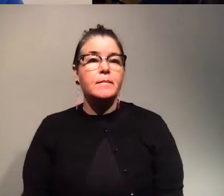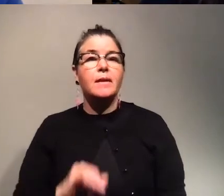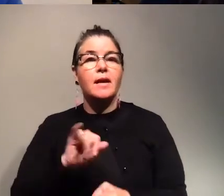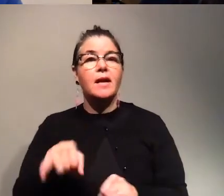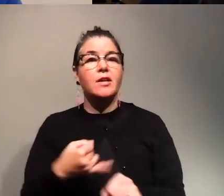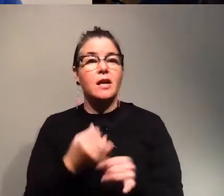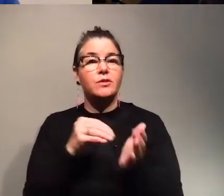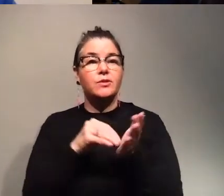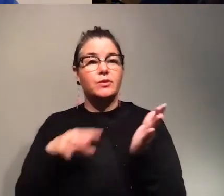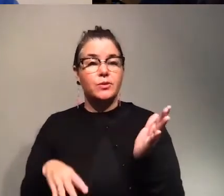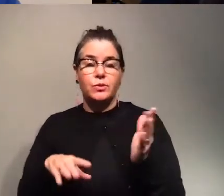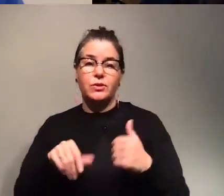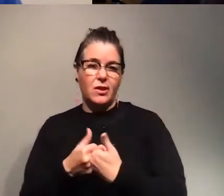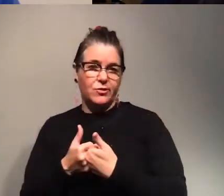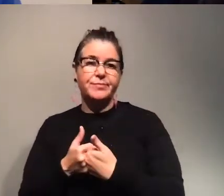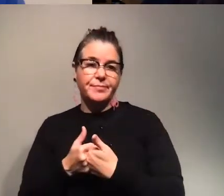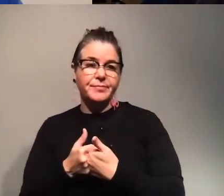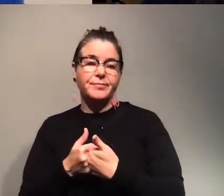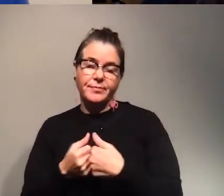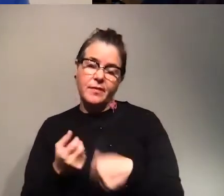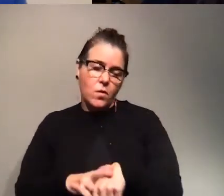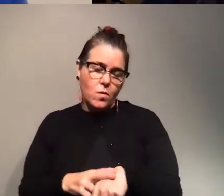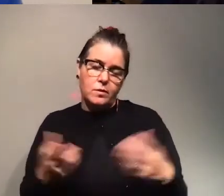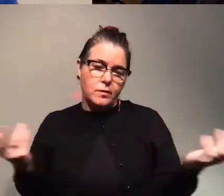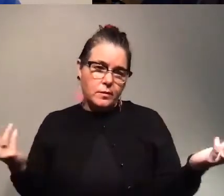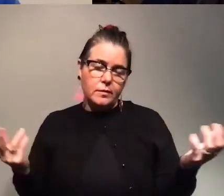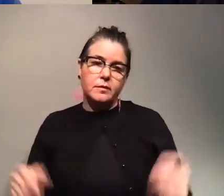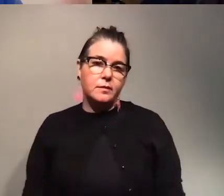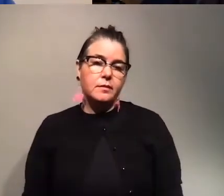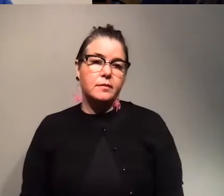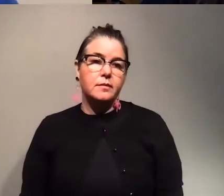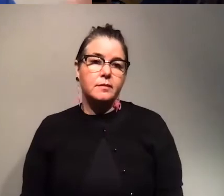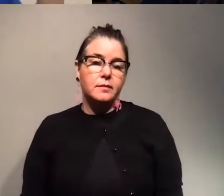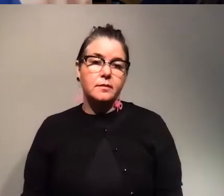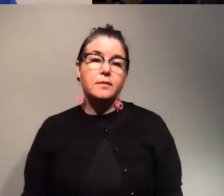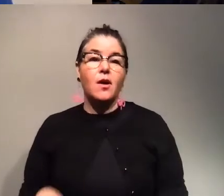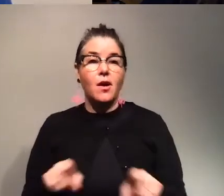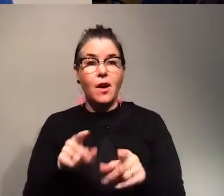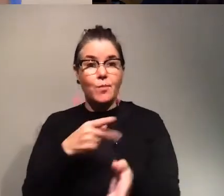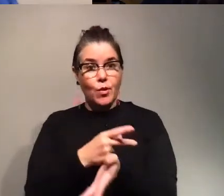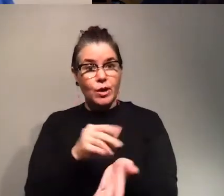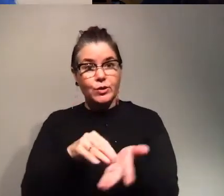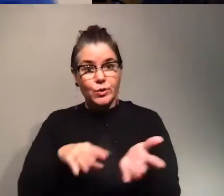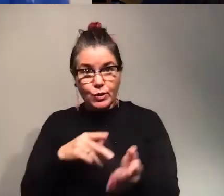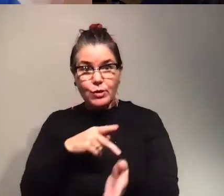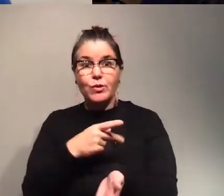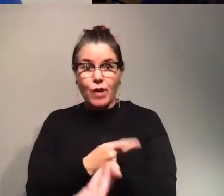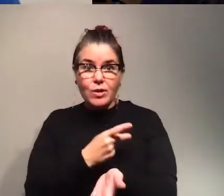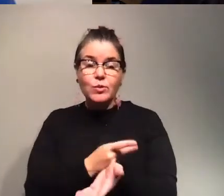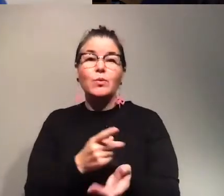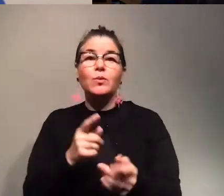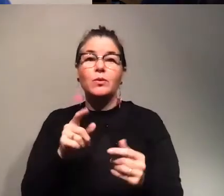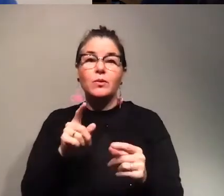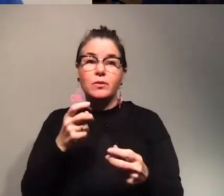student is challenging of course because besides being a grad student and being grad school and having all those difficulties